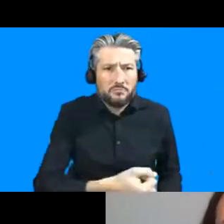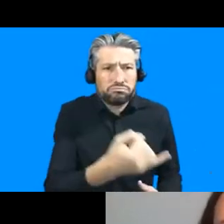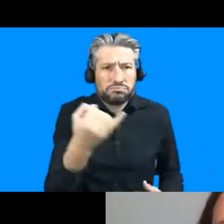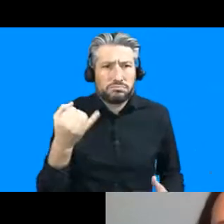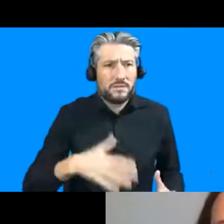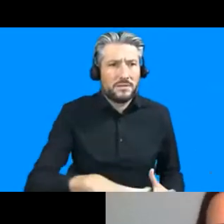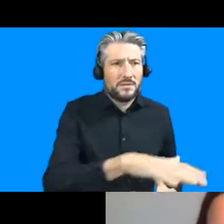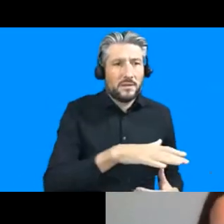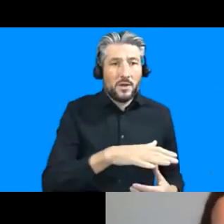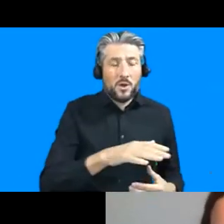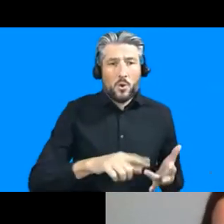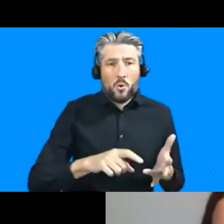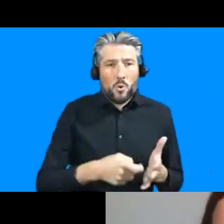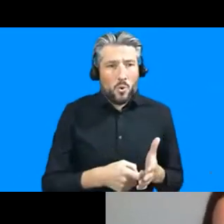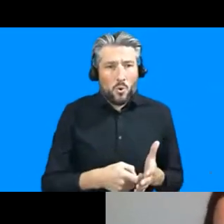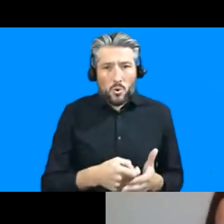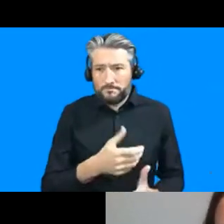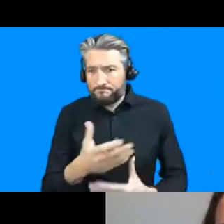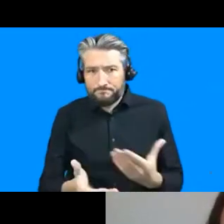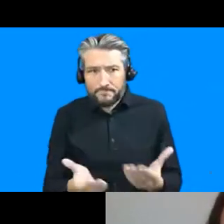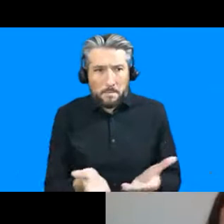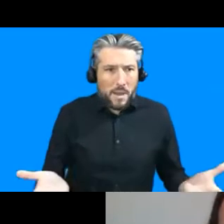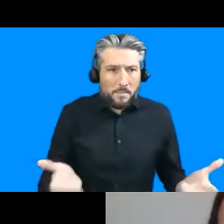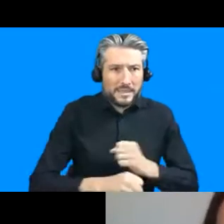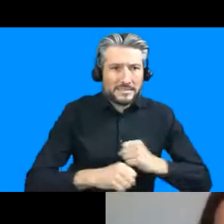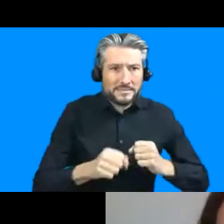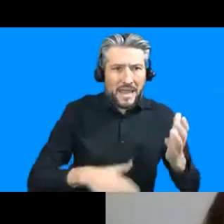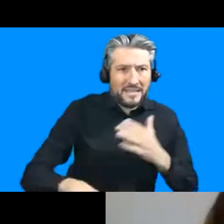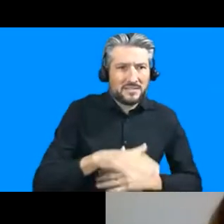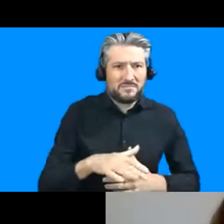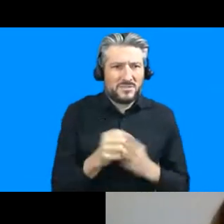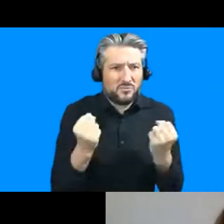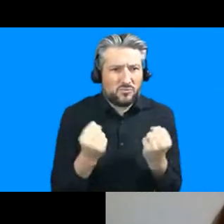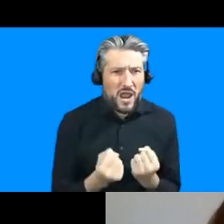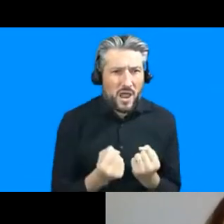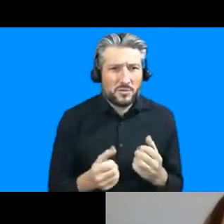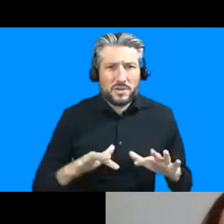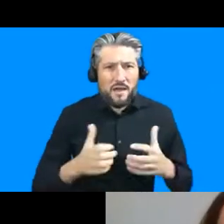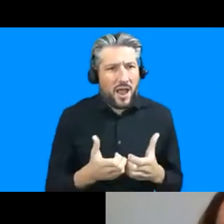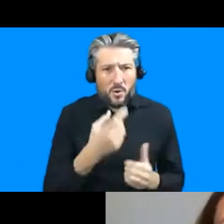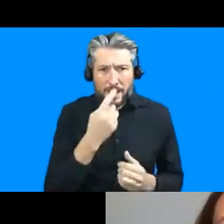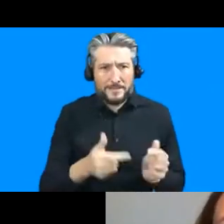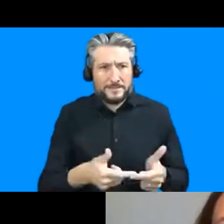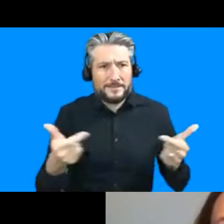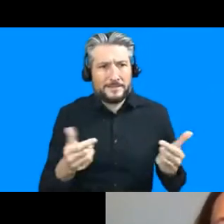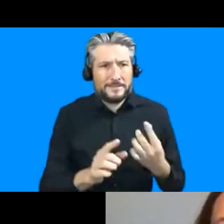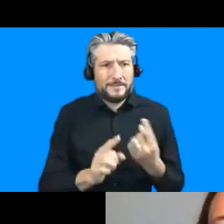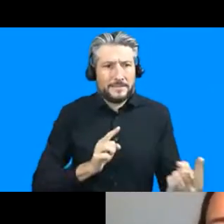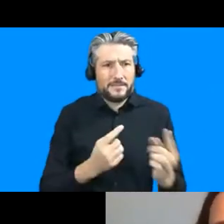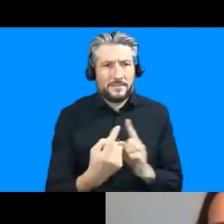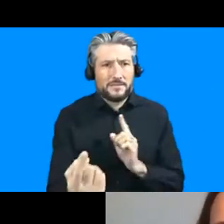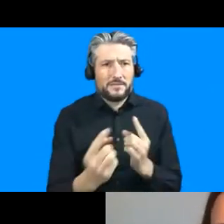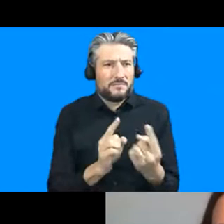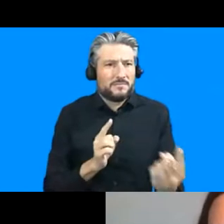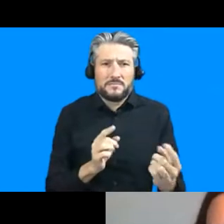um equally in public spaces and homes are too crowded or too congested to to socially distance um and